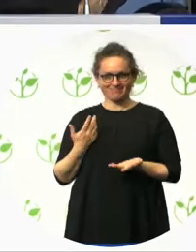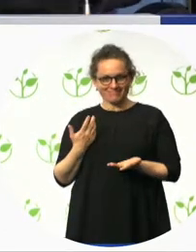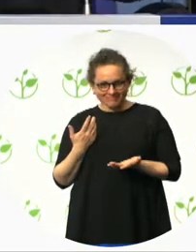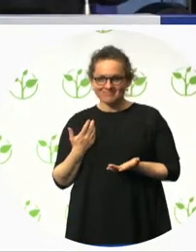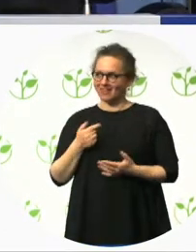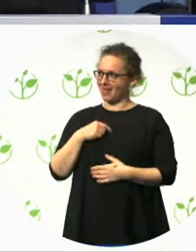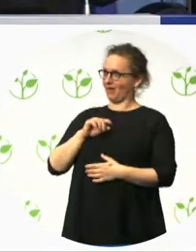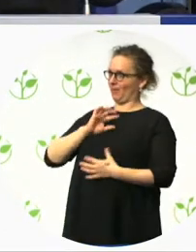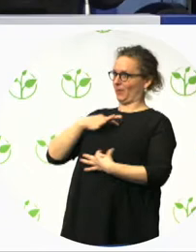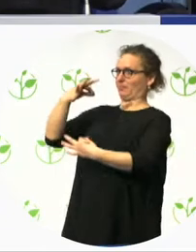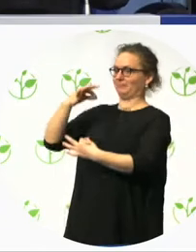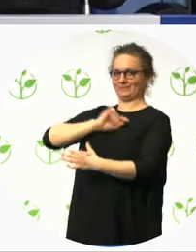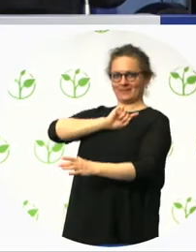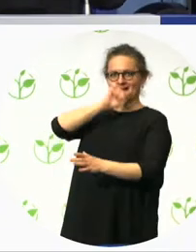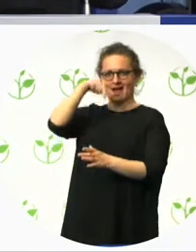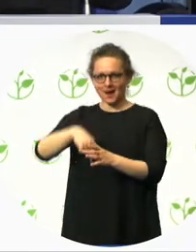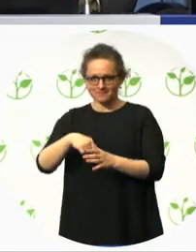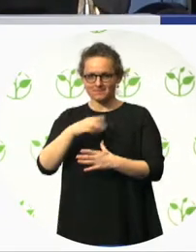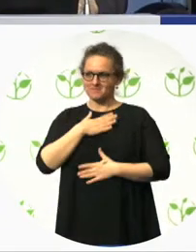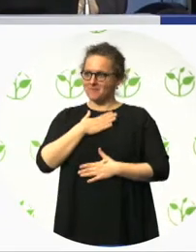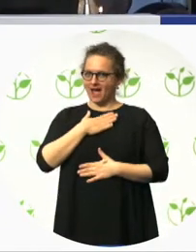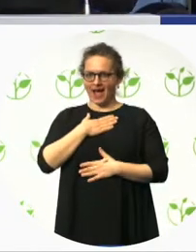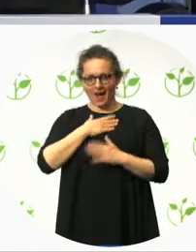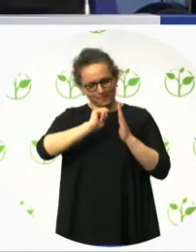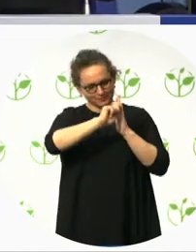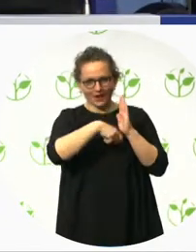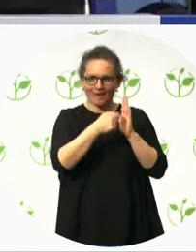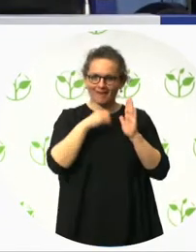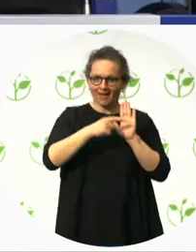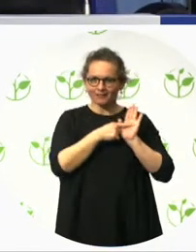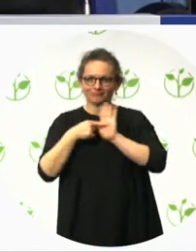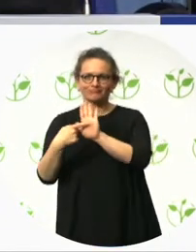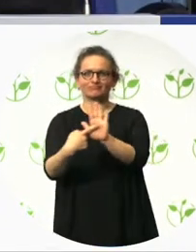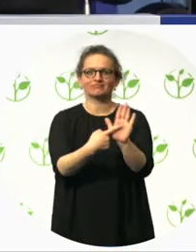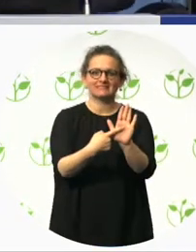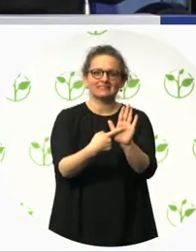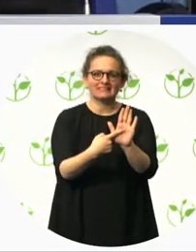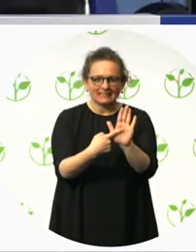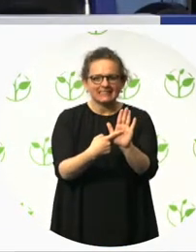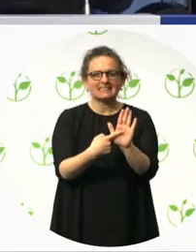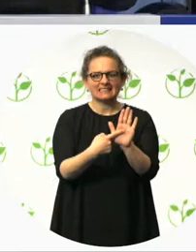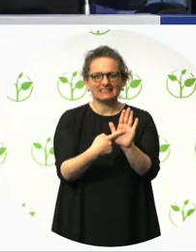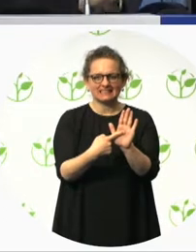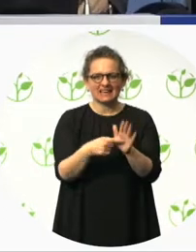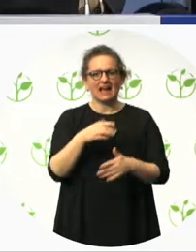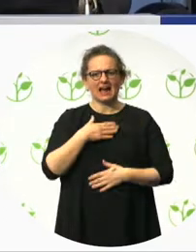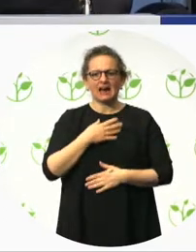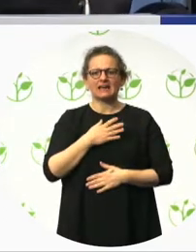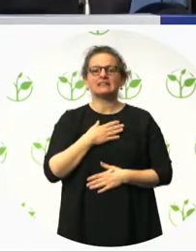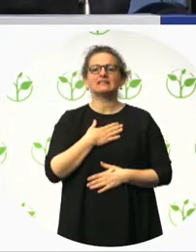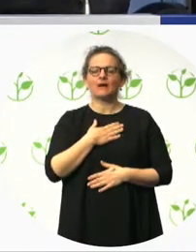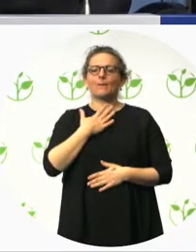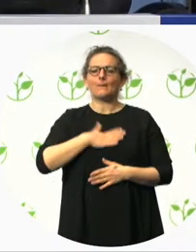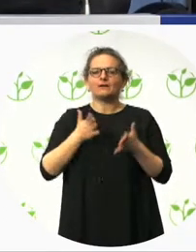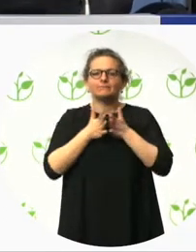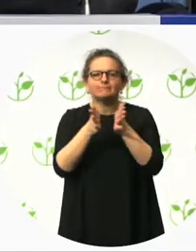I am going to talk about a very specific example, a model of shops which are